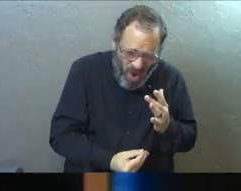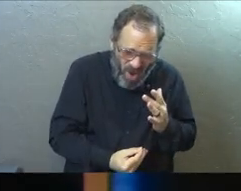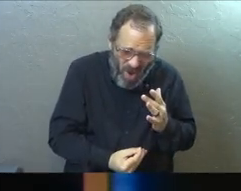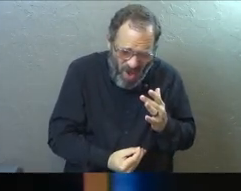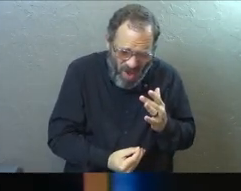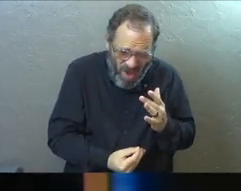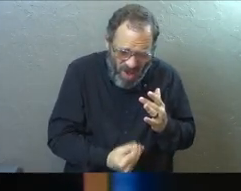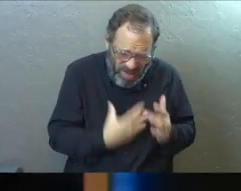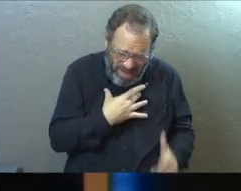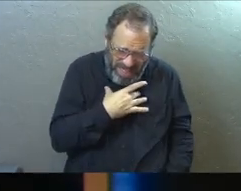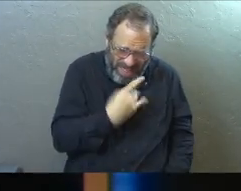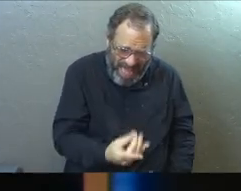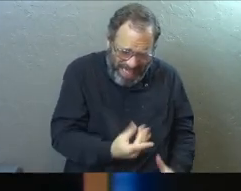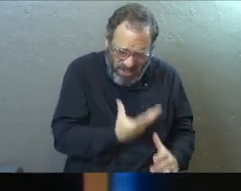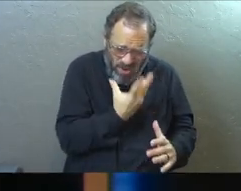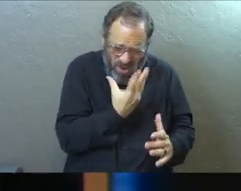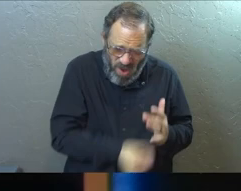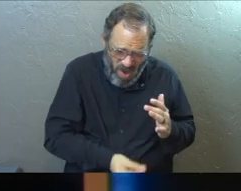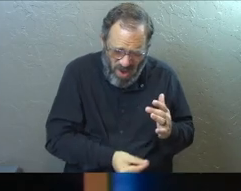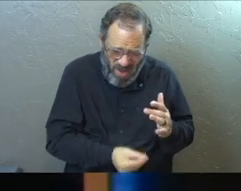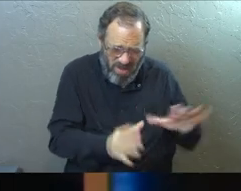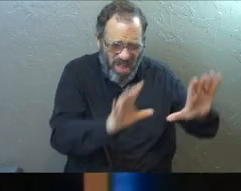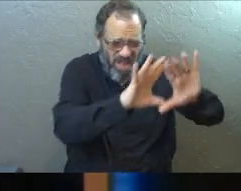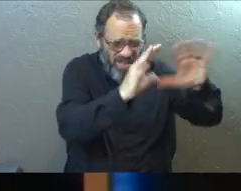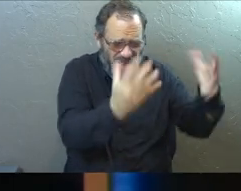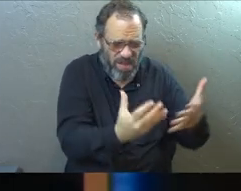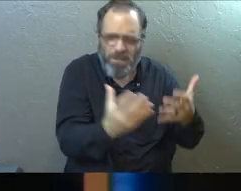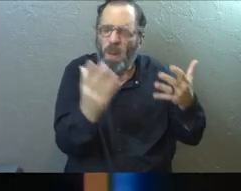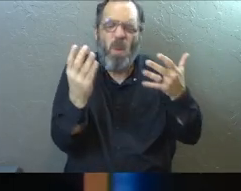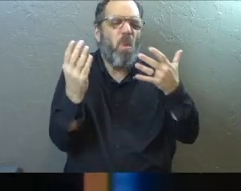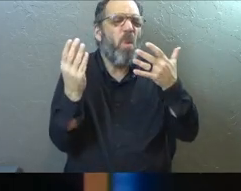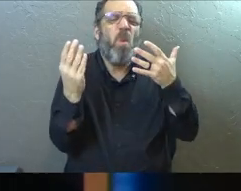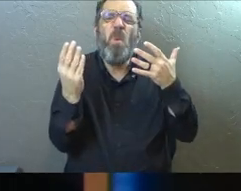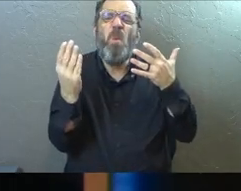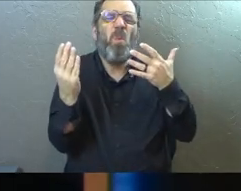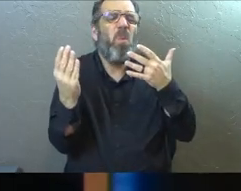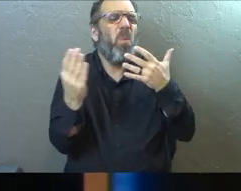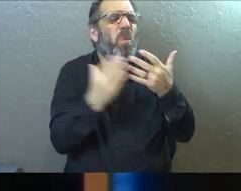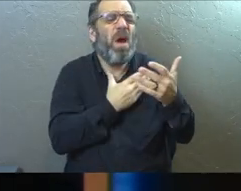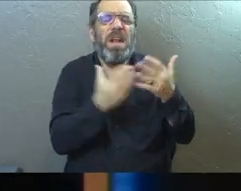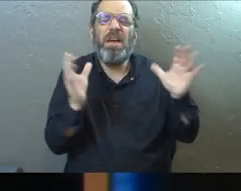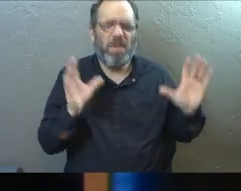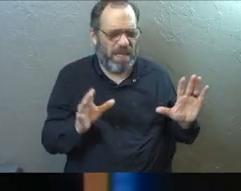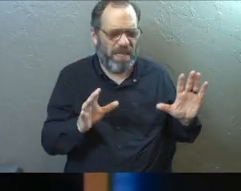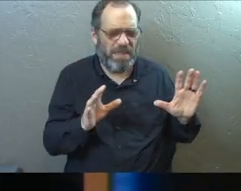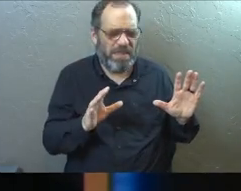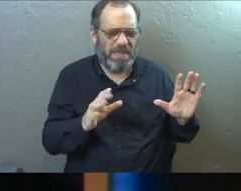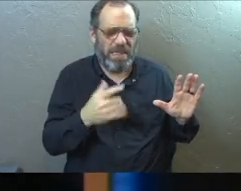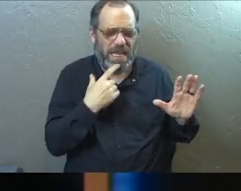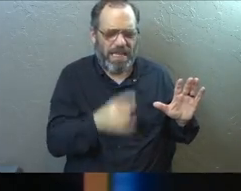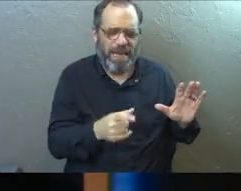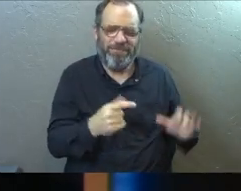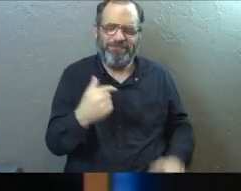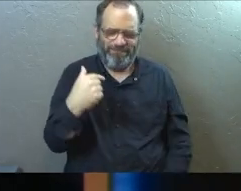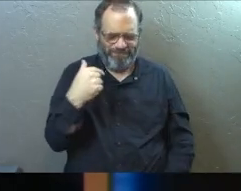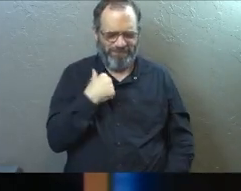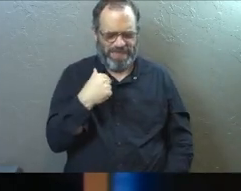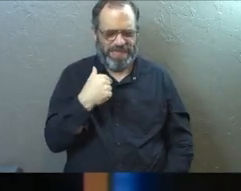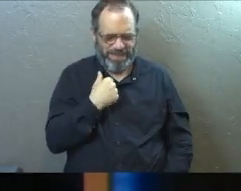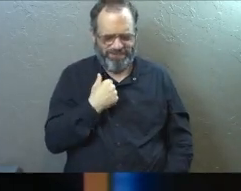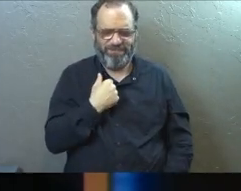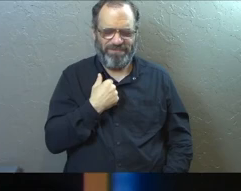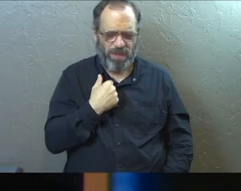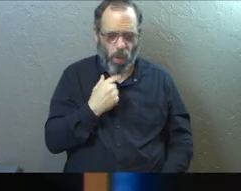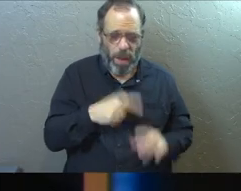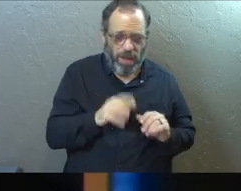the like is gone. God, whatever the subtle thing is for them, God, to just say that that's me, that I'm a part of that. God, whether that's